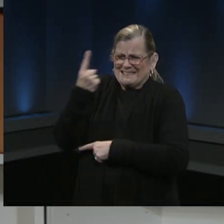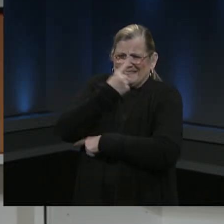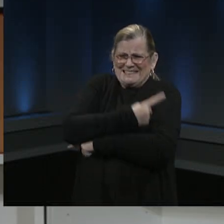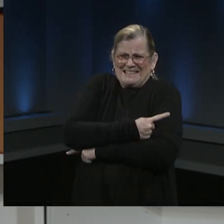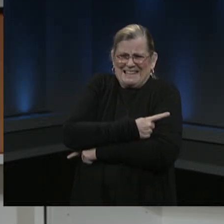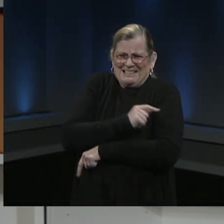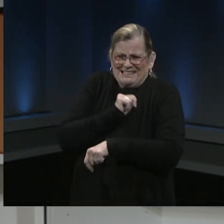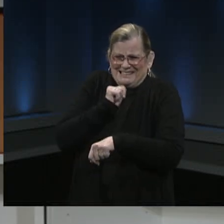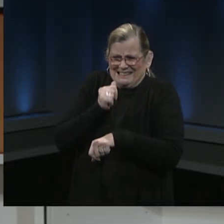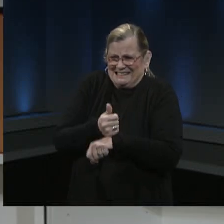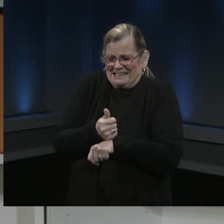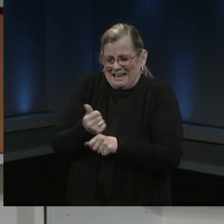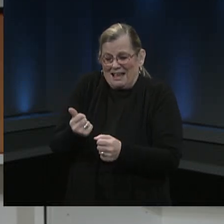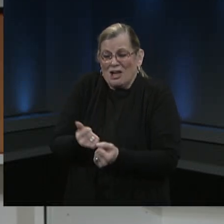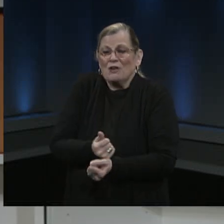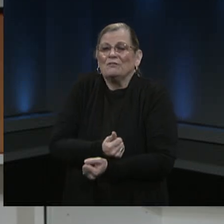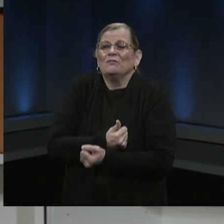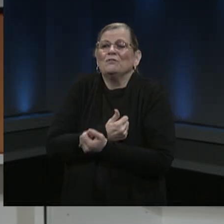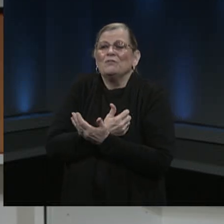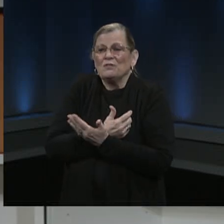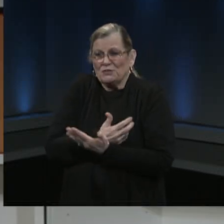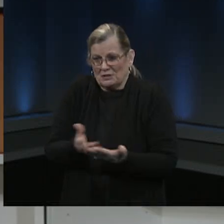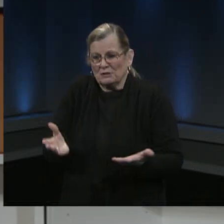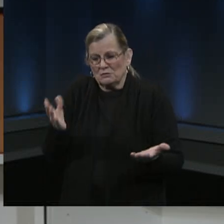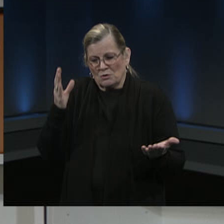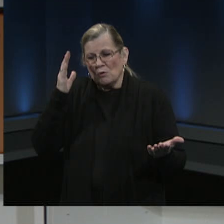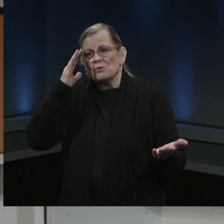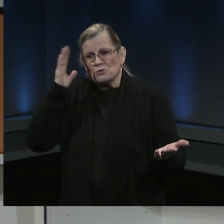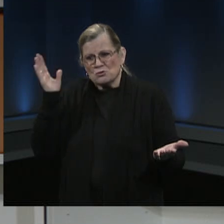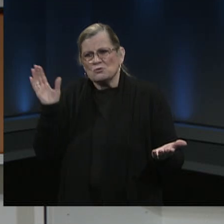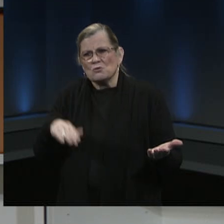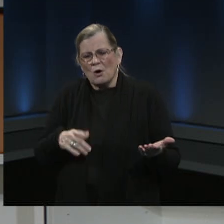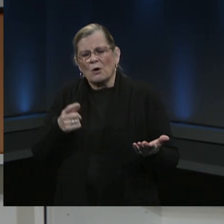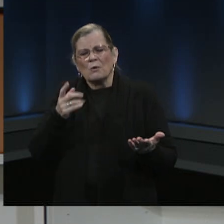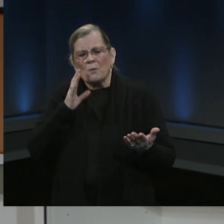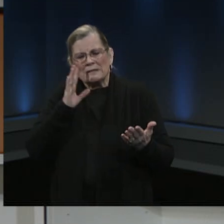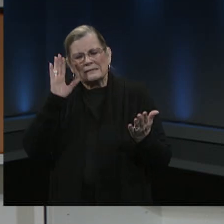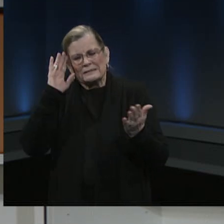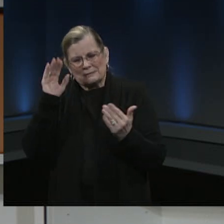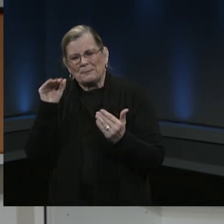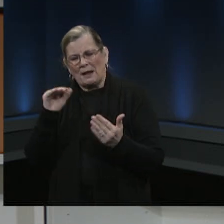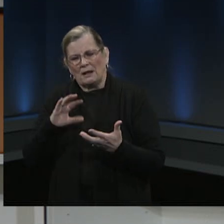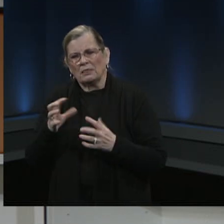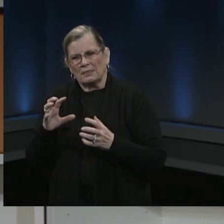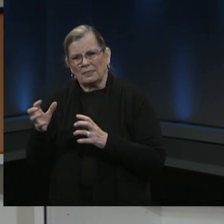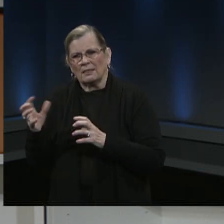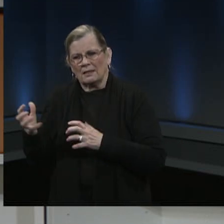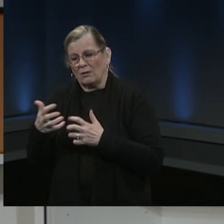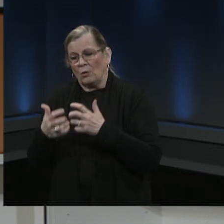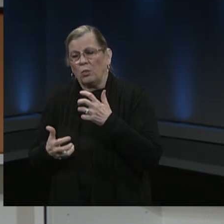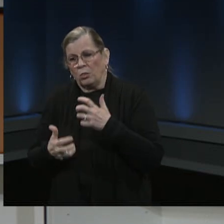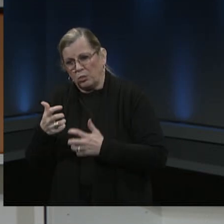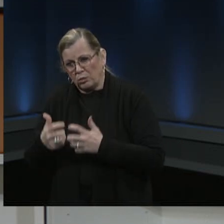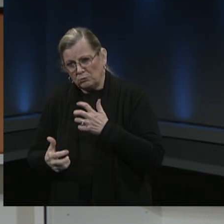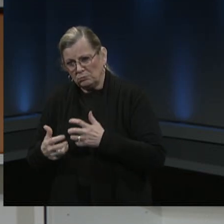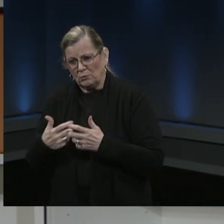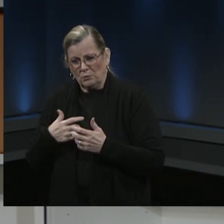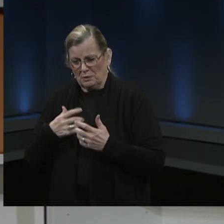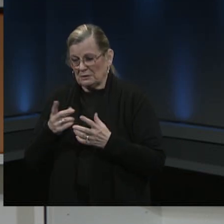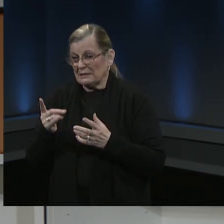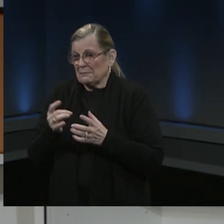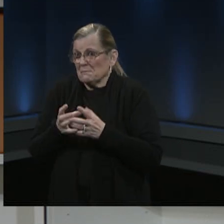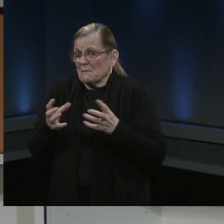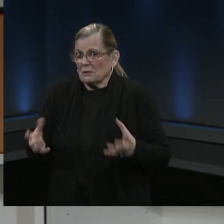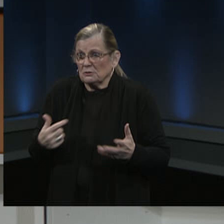process. We know there were some bumps and glitches in the road. The governor spoke about that today. But the good news is